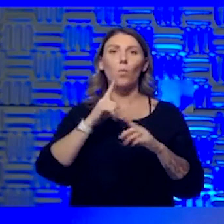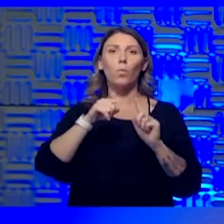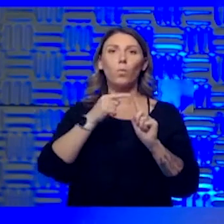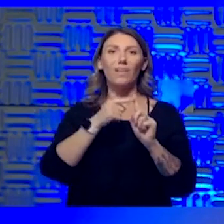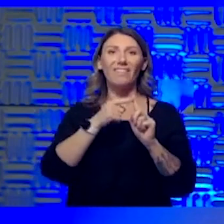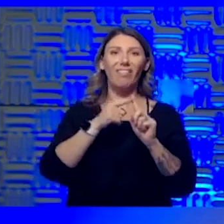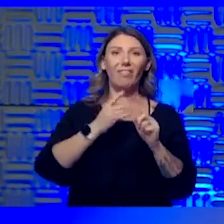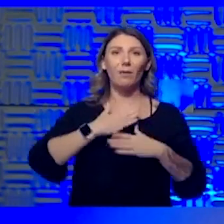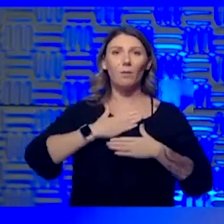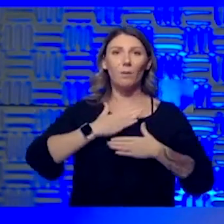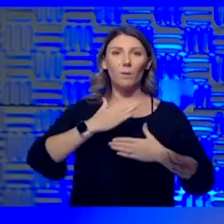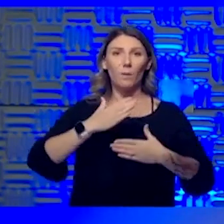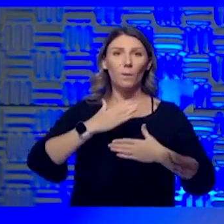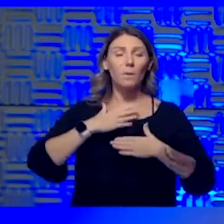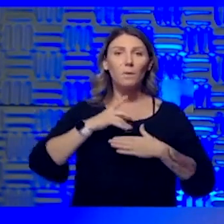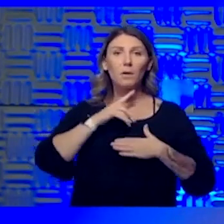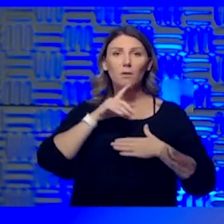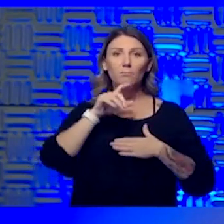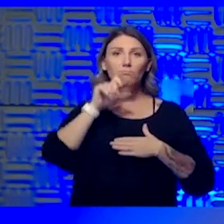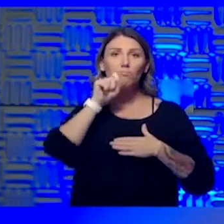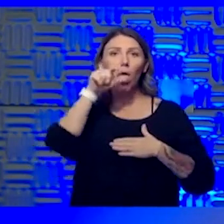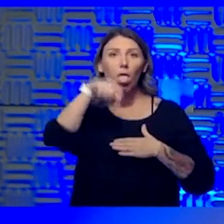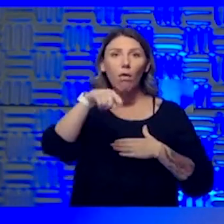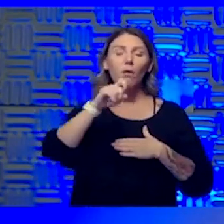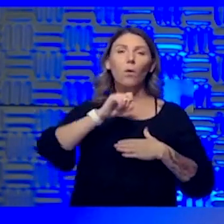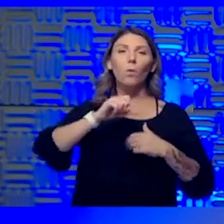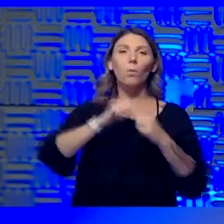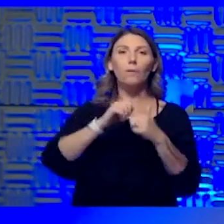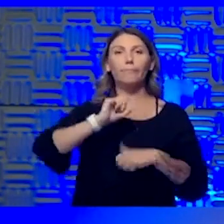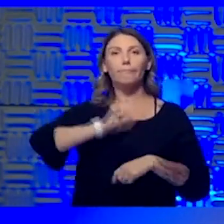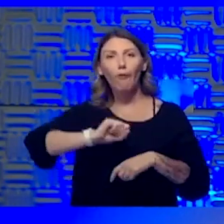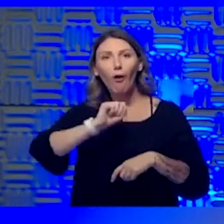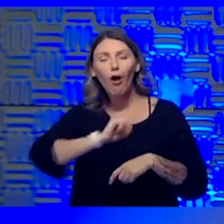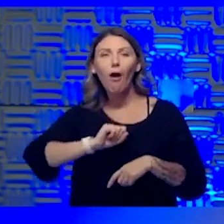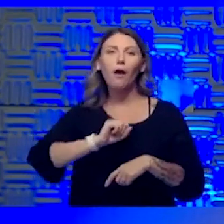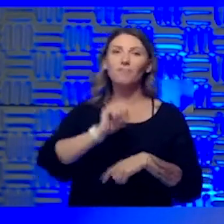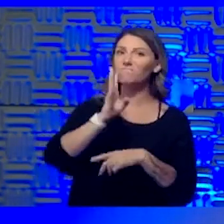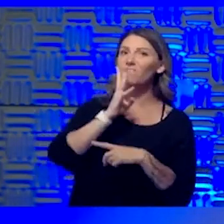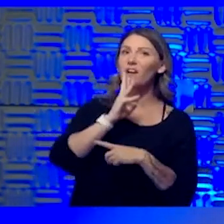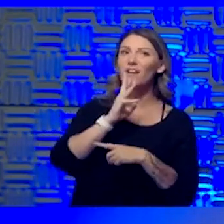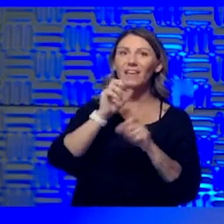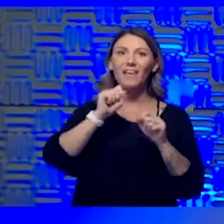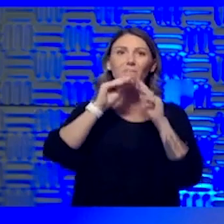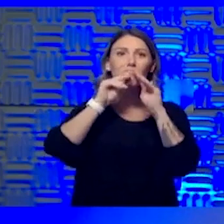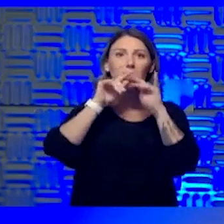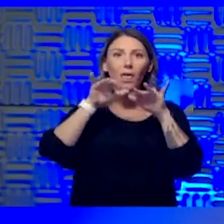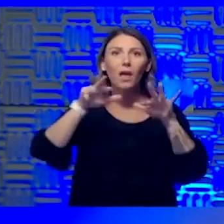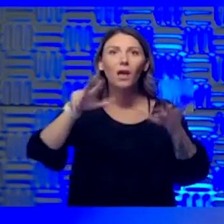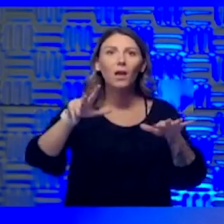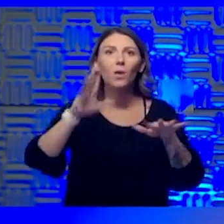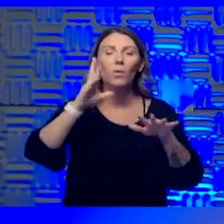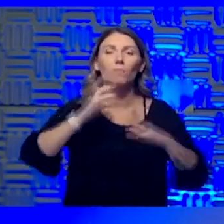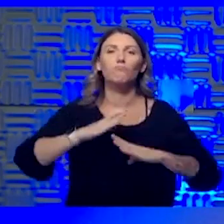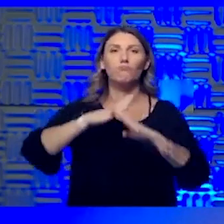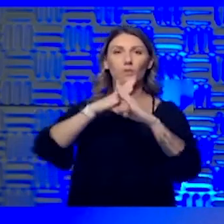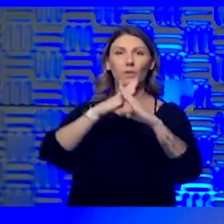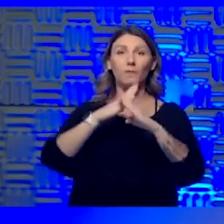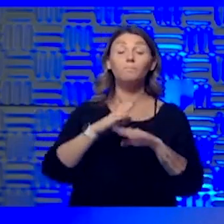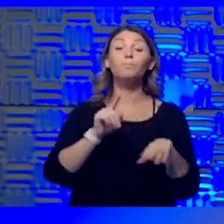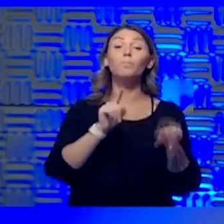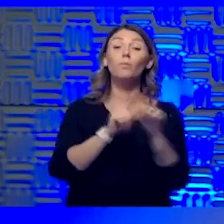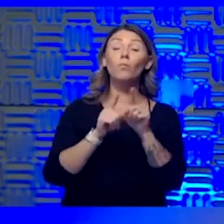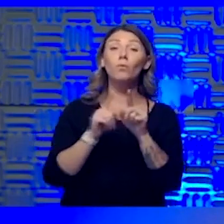droplets again with cough or even talking. So we've done that. In addition, we've also, um, had, you know, we continue to,